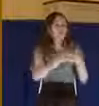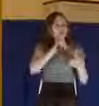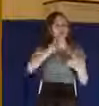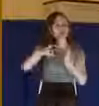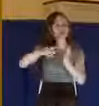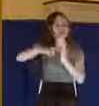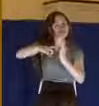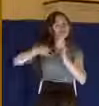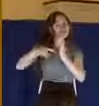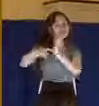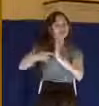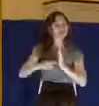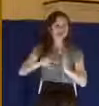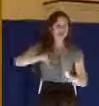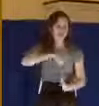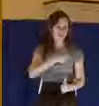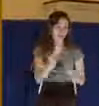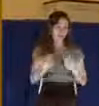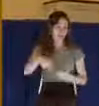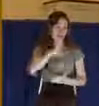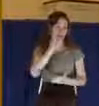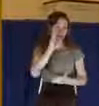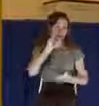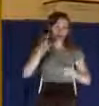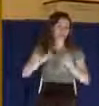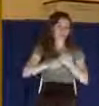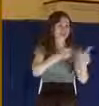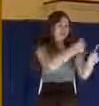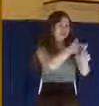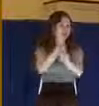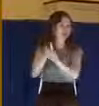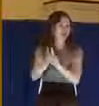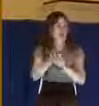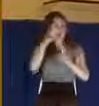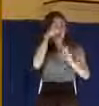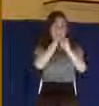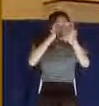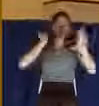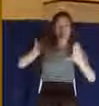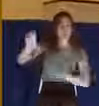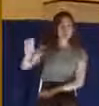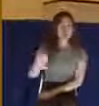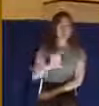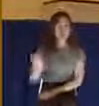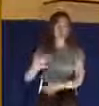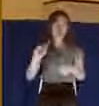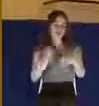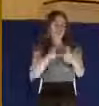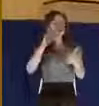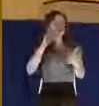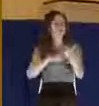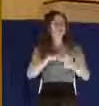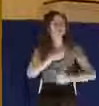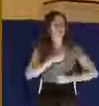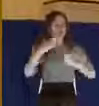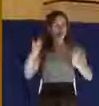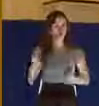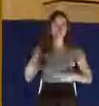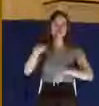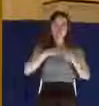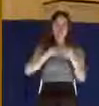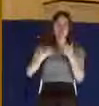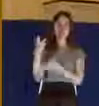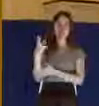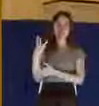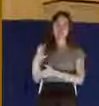you might see yourself at the cross in this passage. First of all, notice the soldiers. Look, go back to verse 16. It says, the